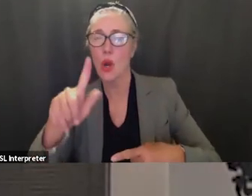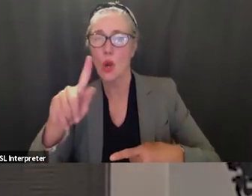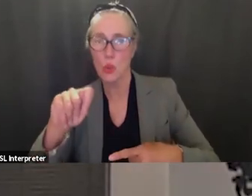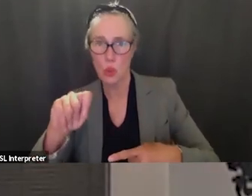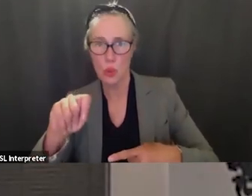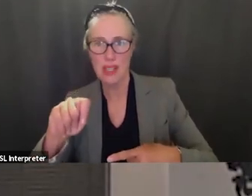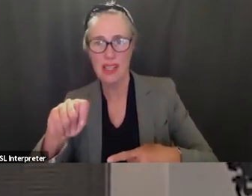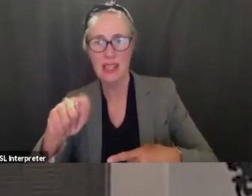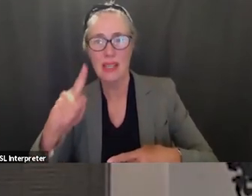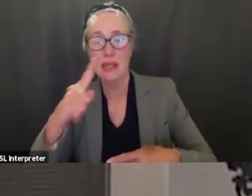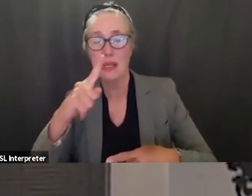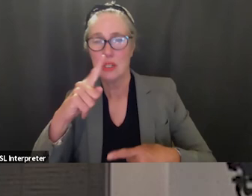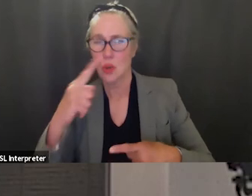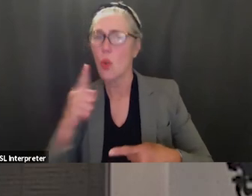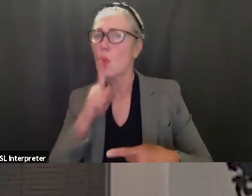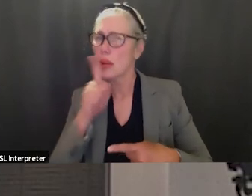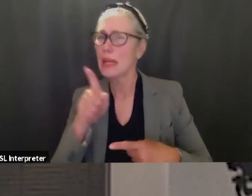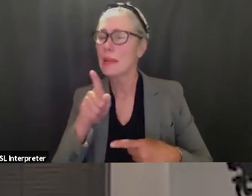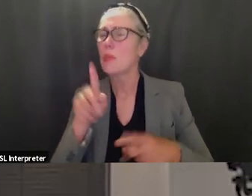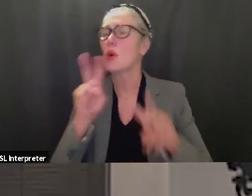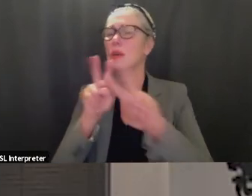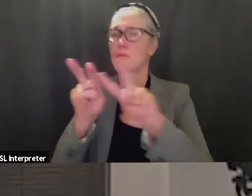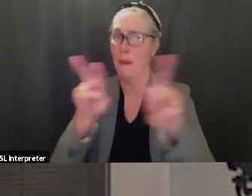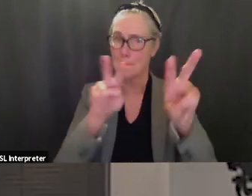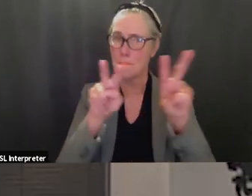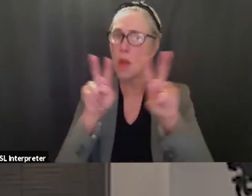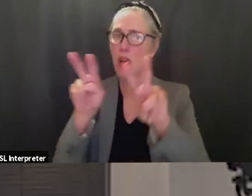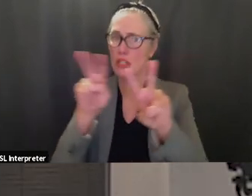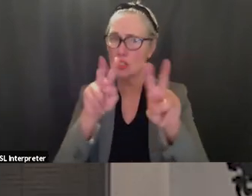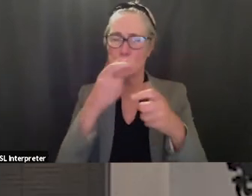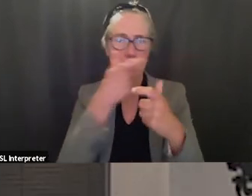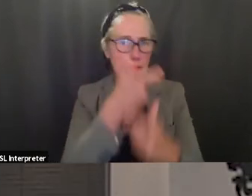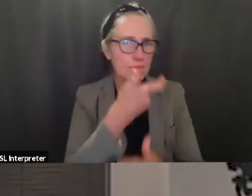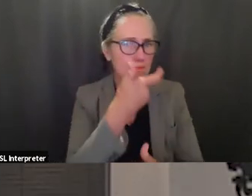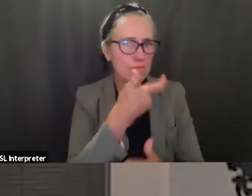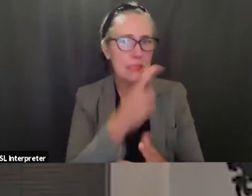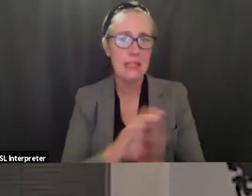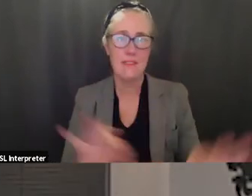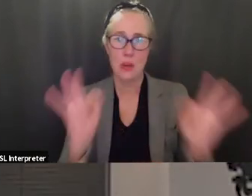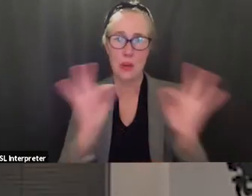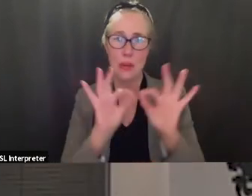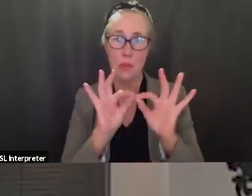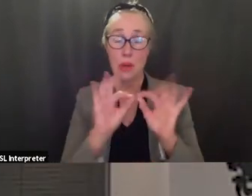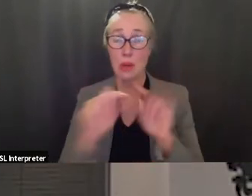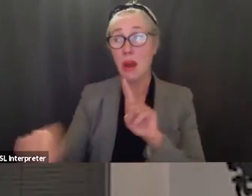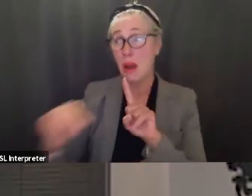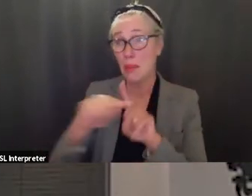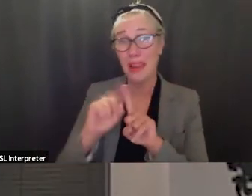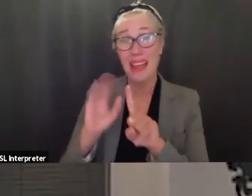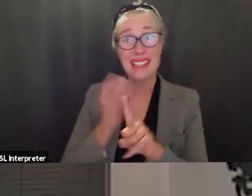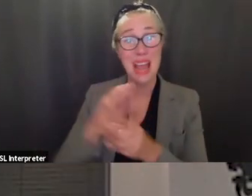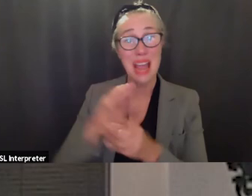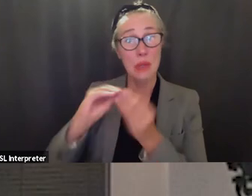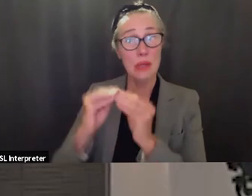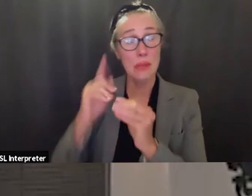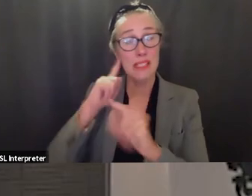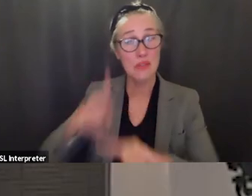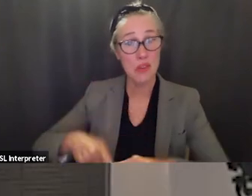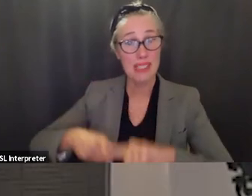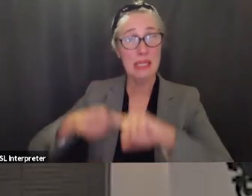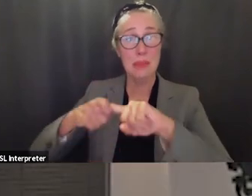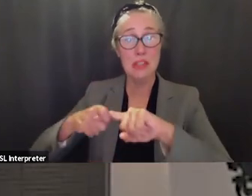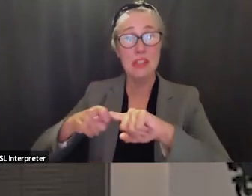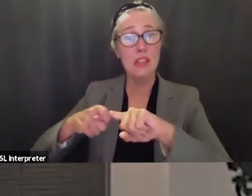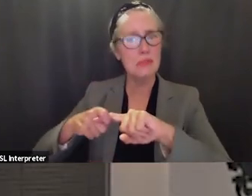monitoring is going to be absolutely essential um and also our suspension rates we'll know i mean i'm mr rouse